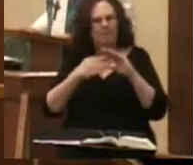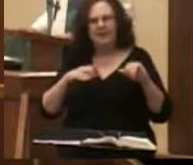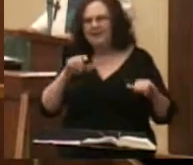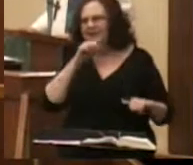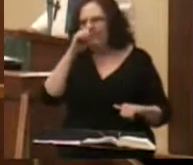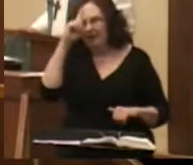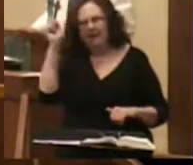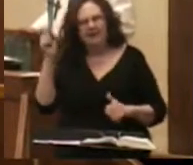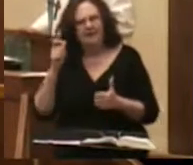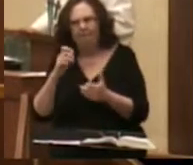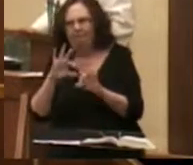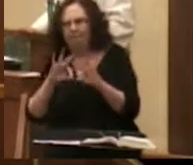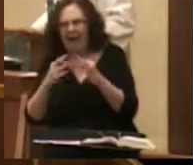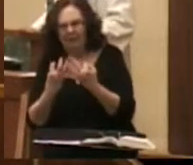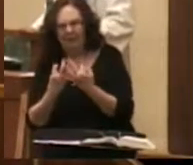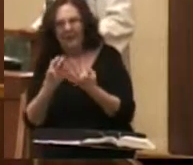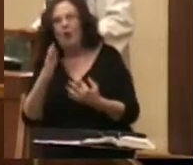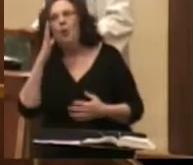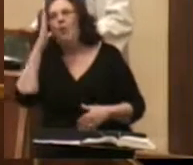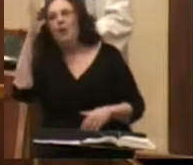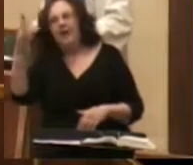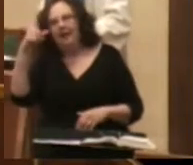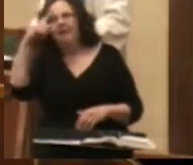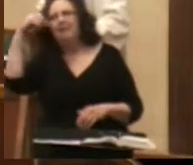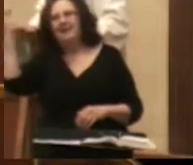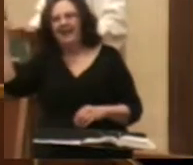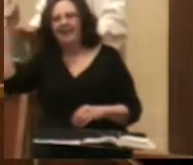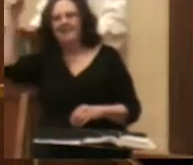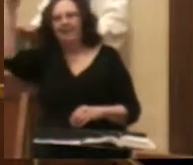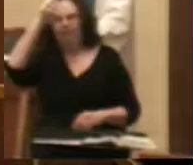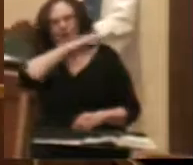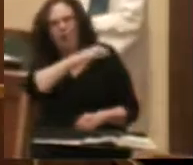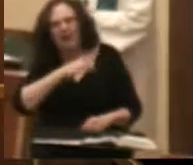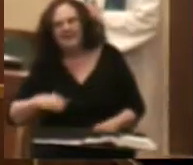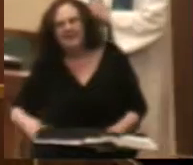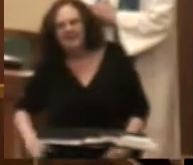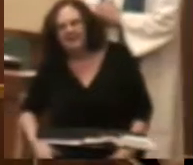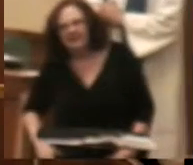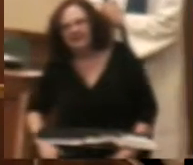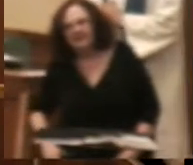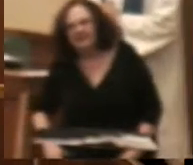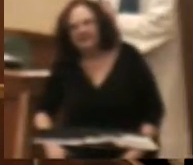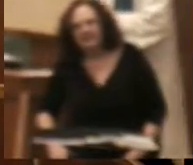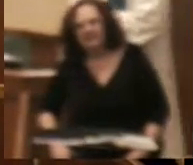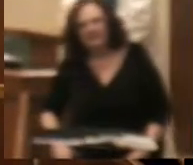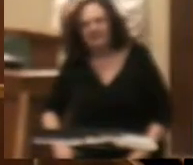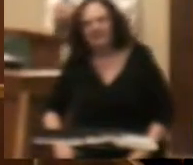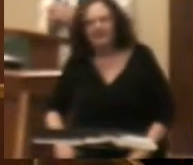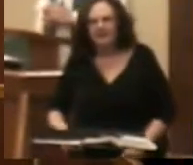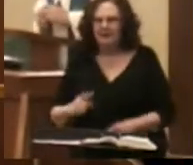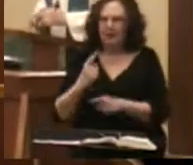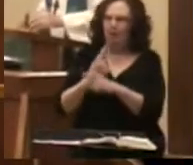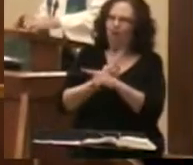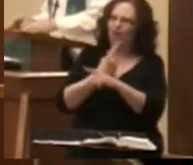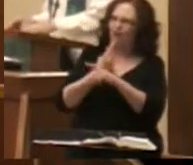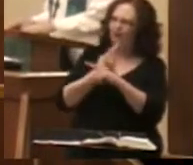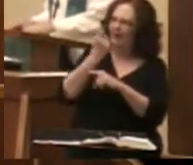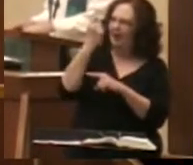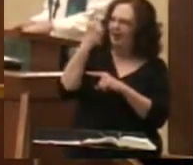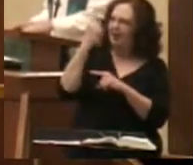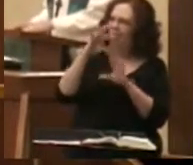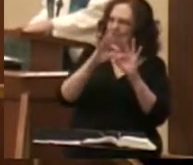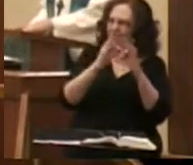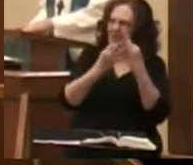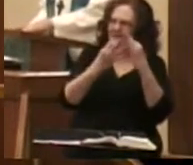our family it will come on account of Christ in its right place now family will provide the